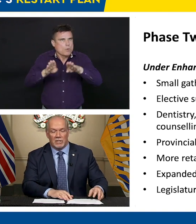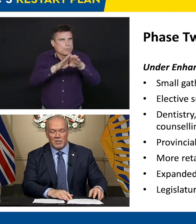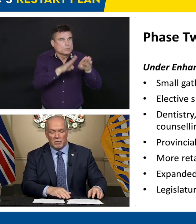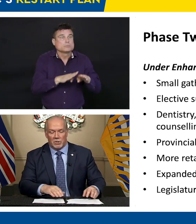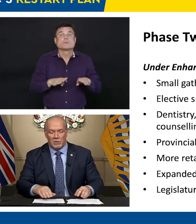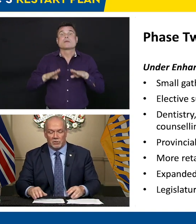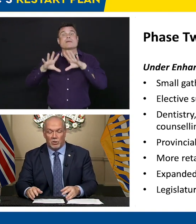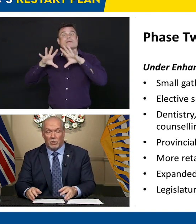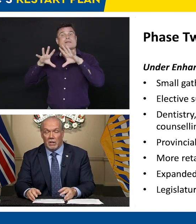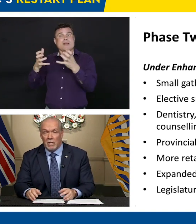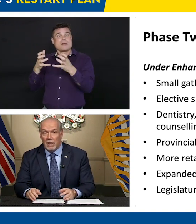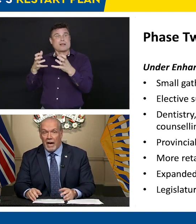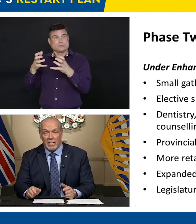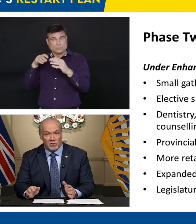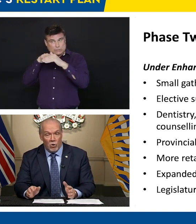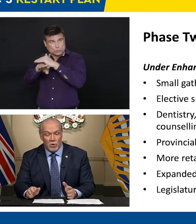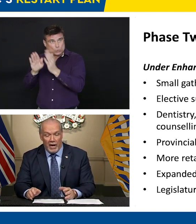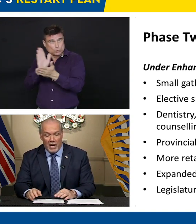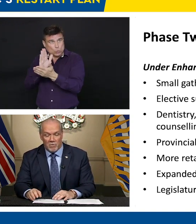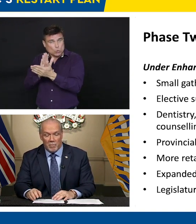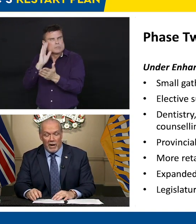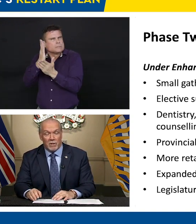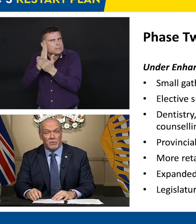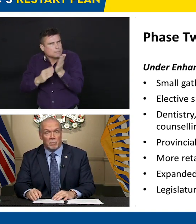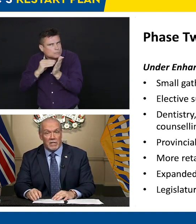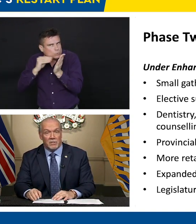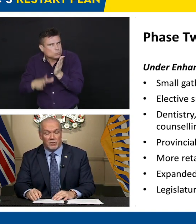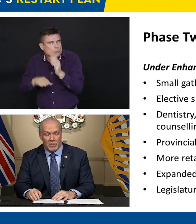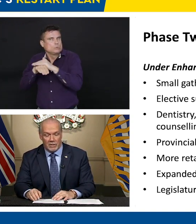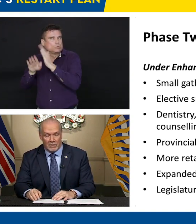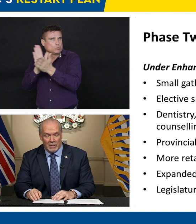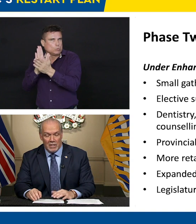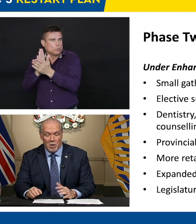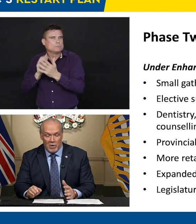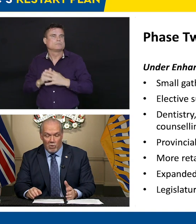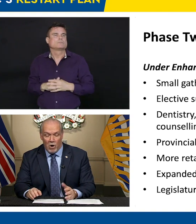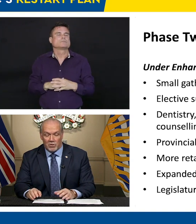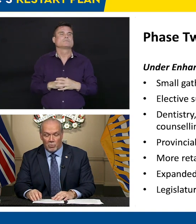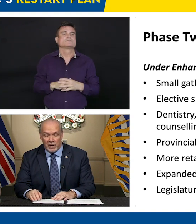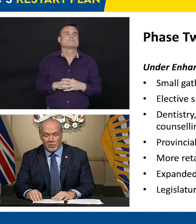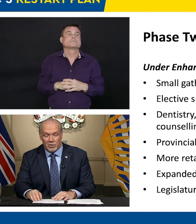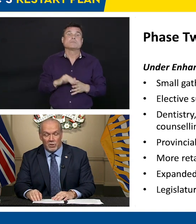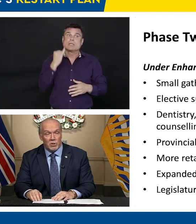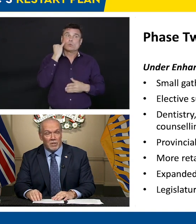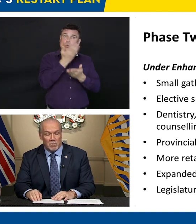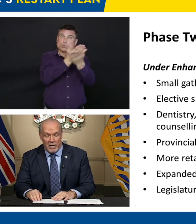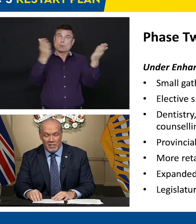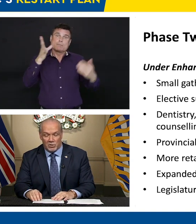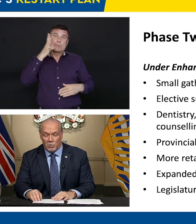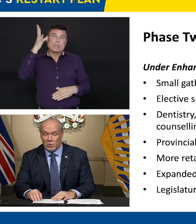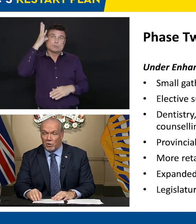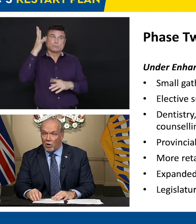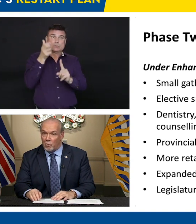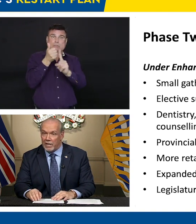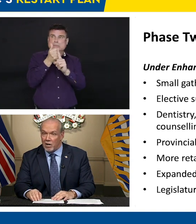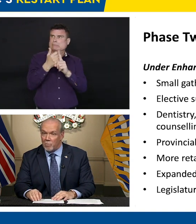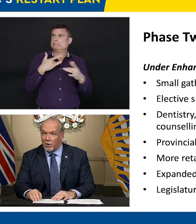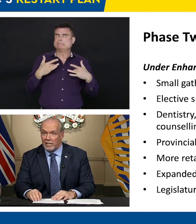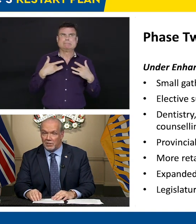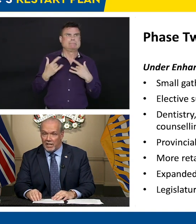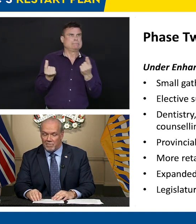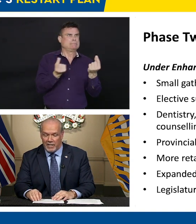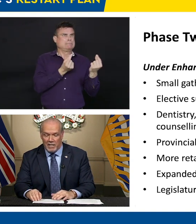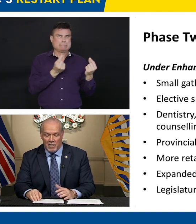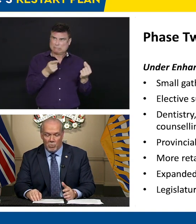of their children as they return to school, and it's okay for parents to be concerned. But I want to reassure you that many schools are already